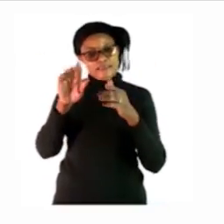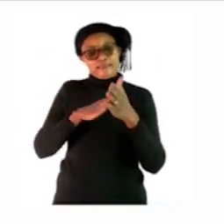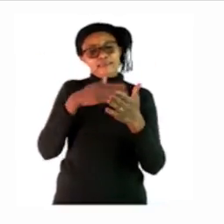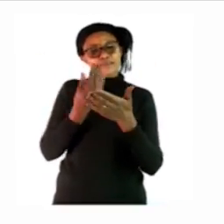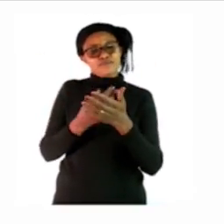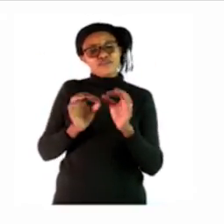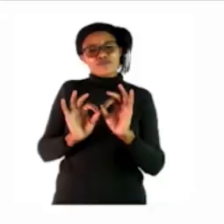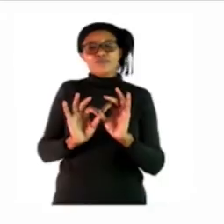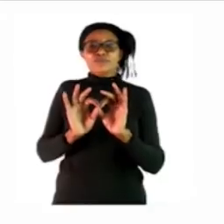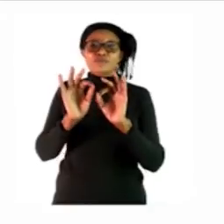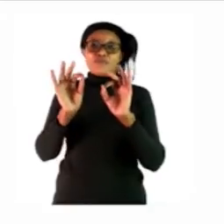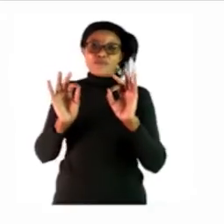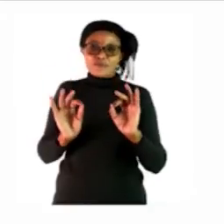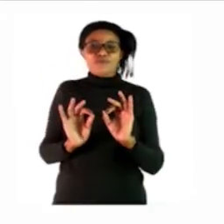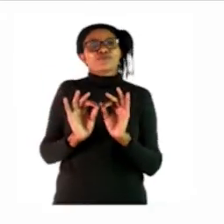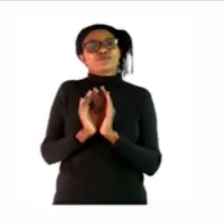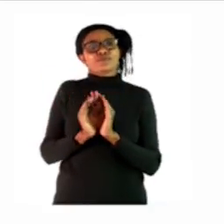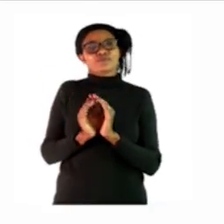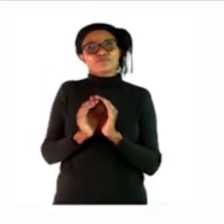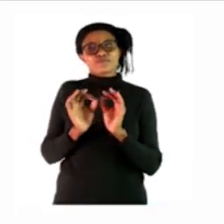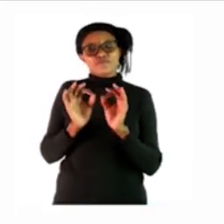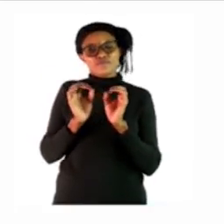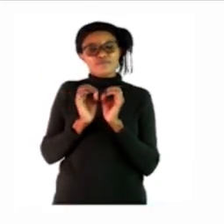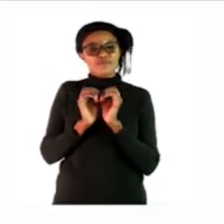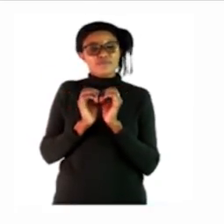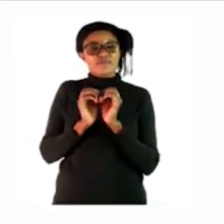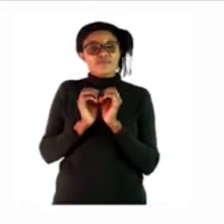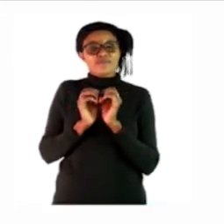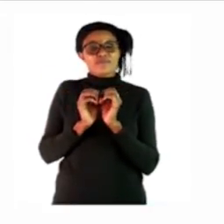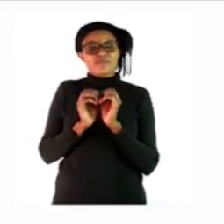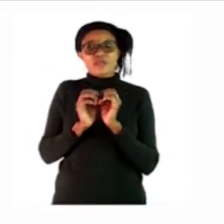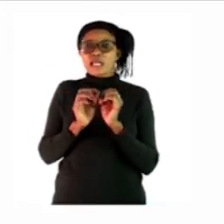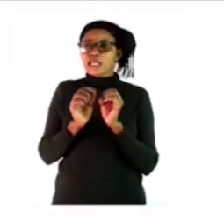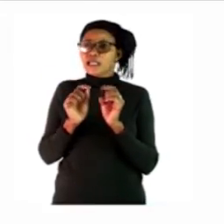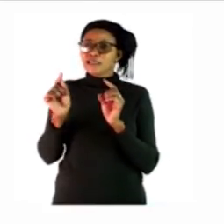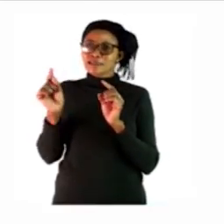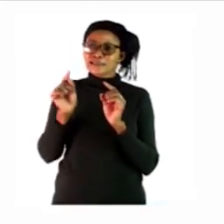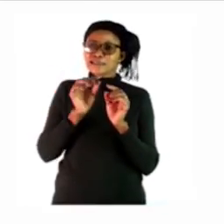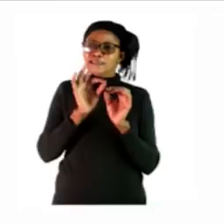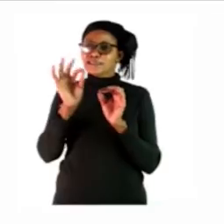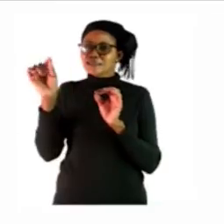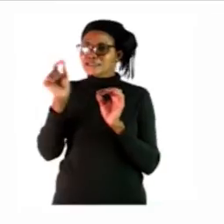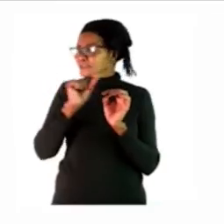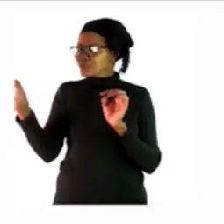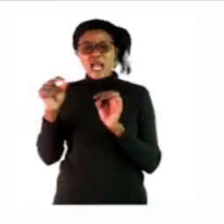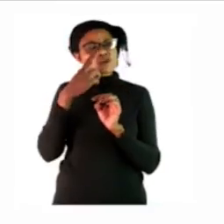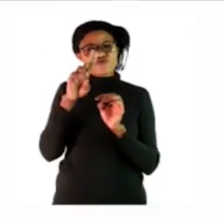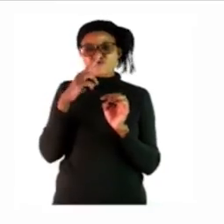color it in colorful and in one direction and neatly